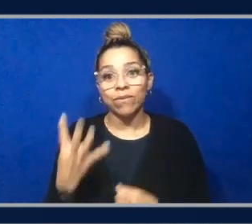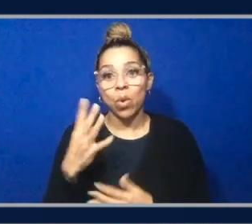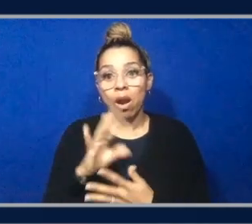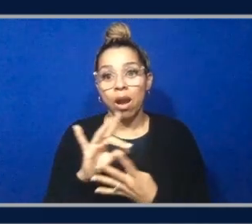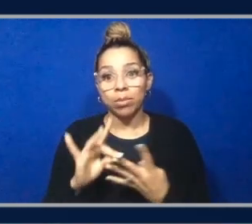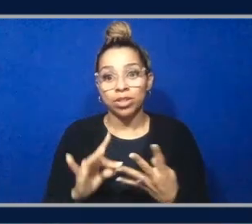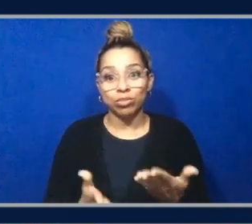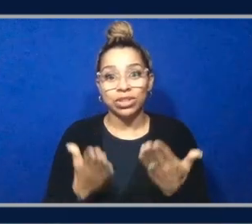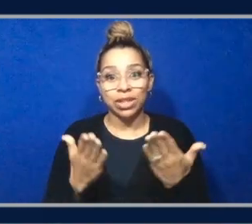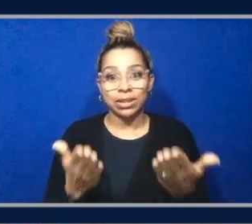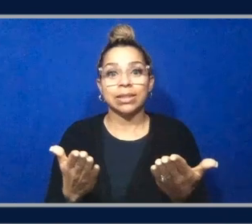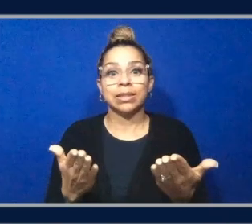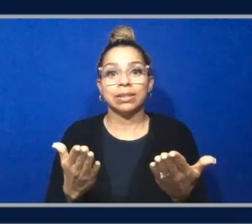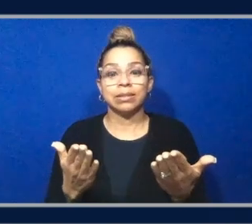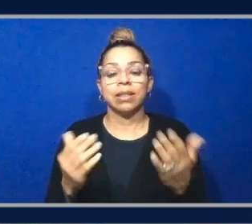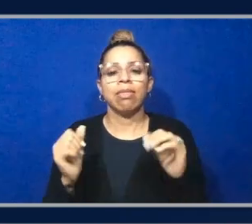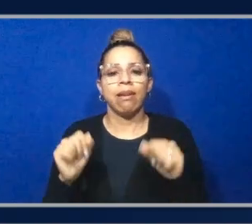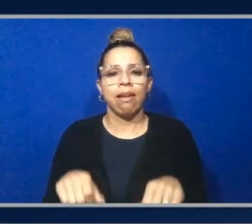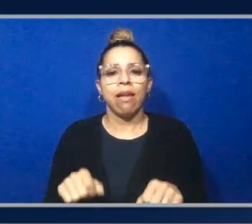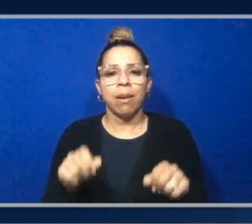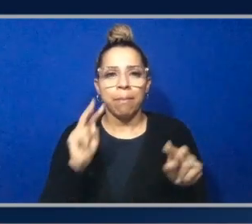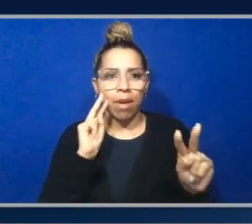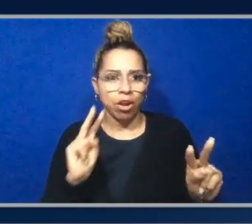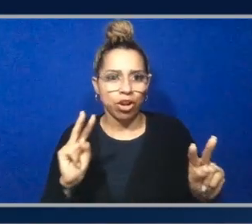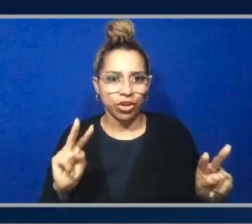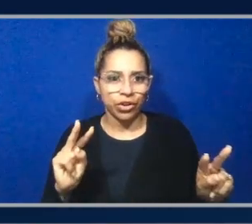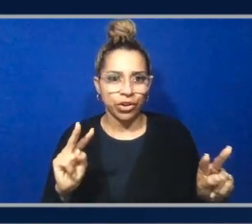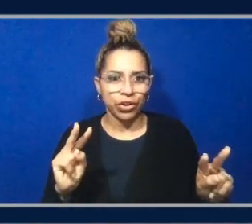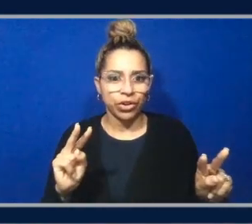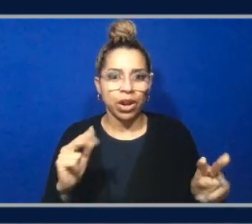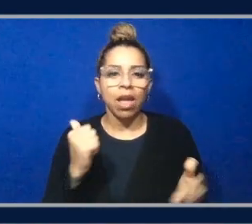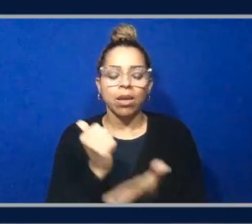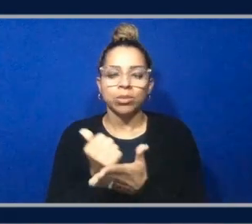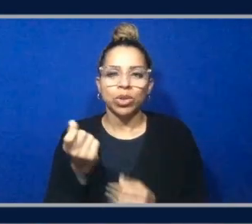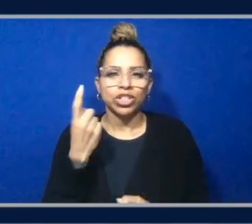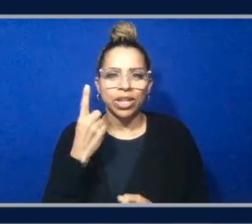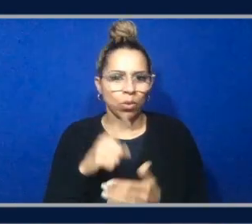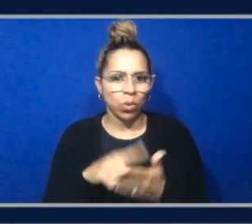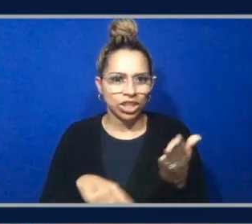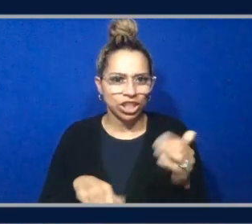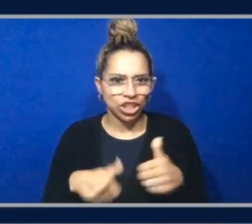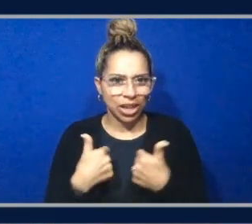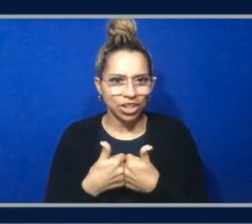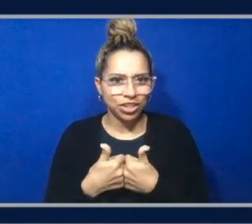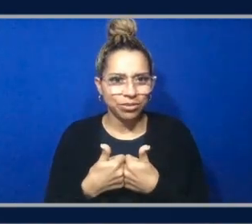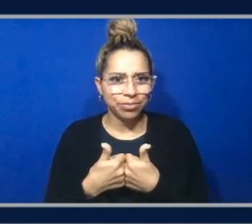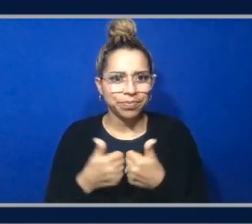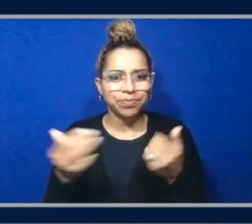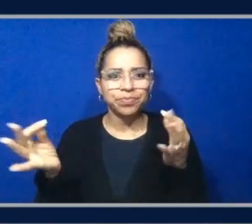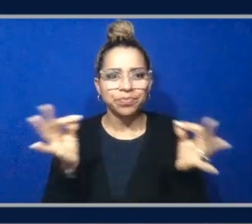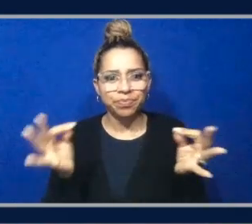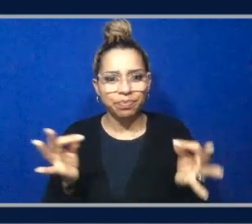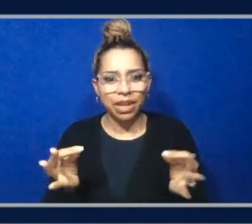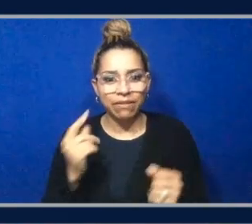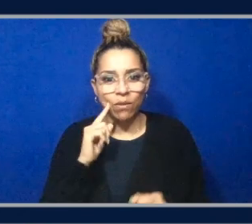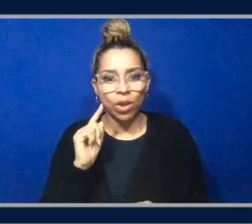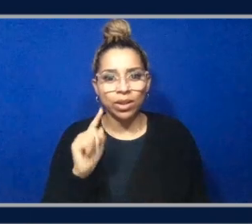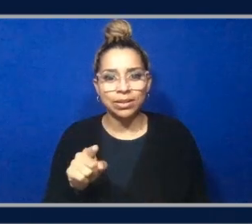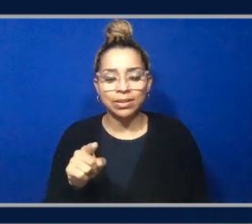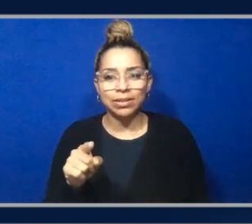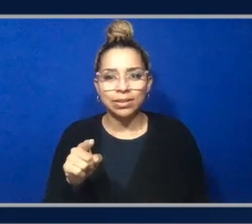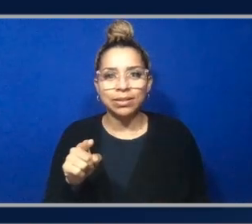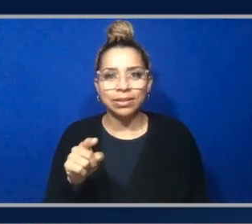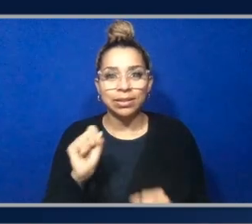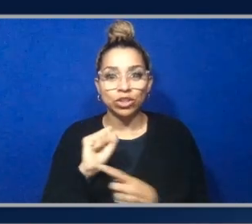monitor for, uh, it really helps to understand what is the challenge that is being explained in the STEM in this situation in order